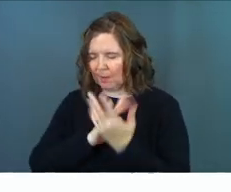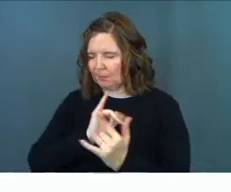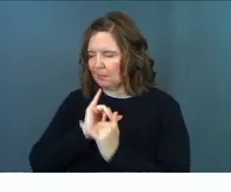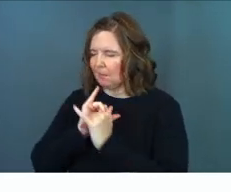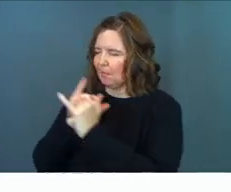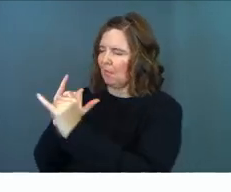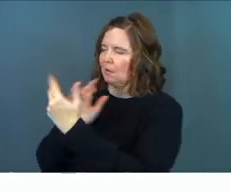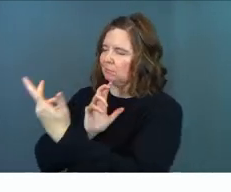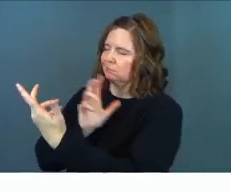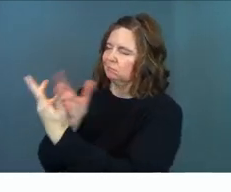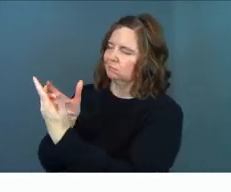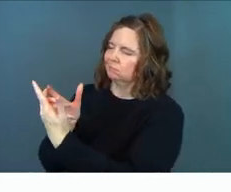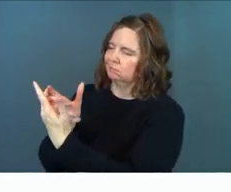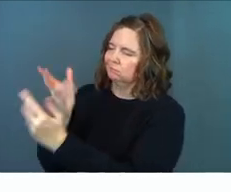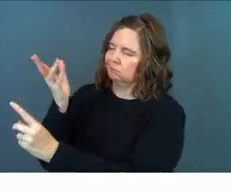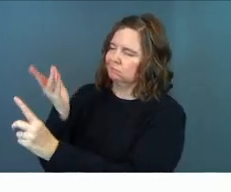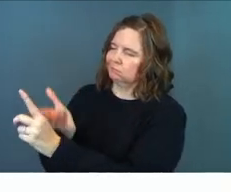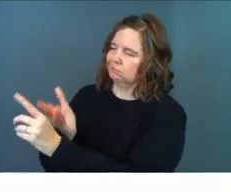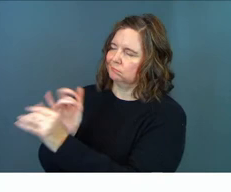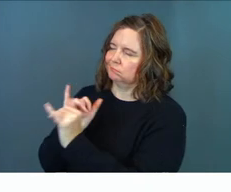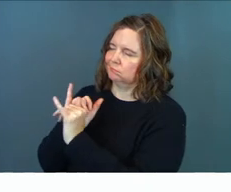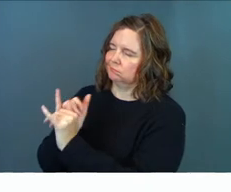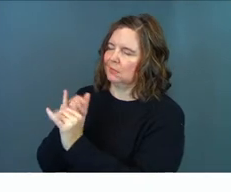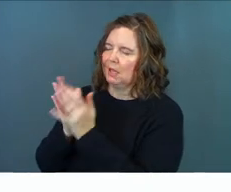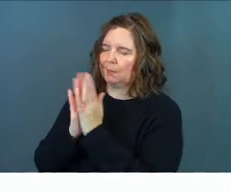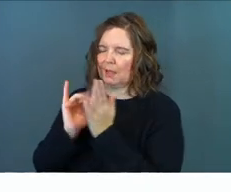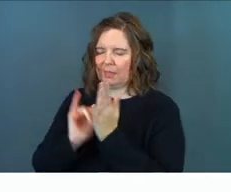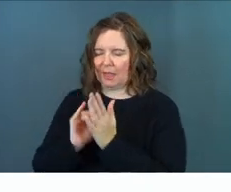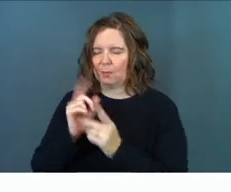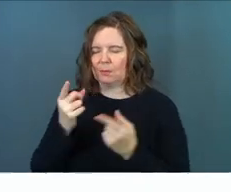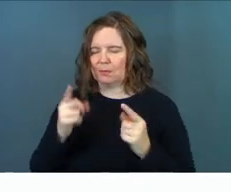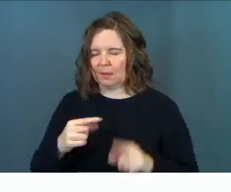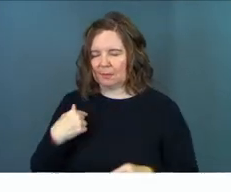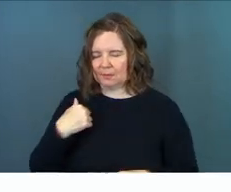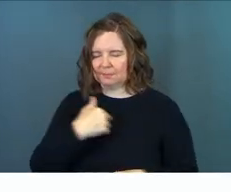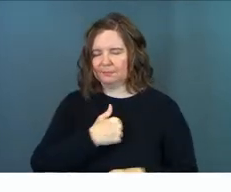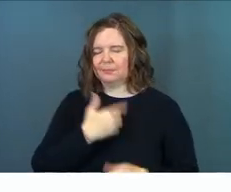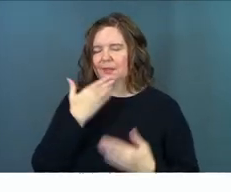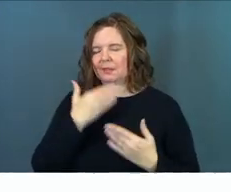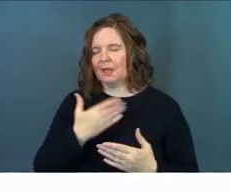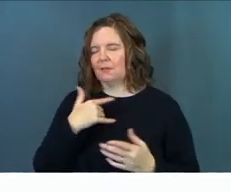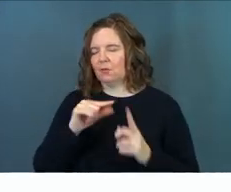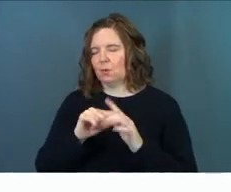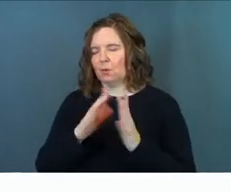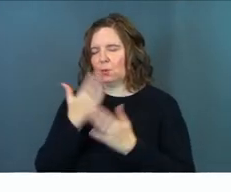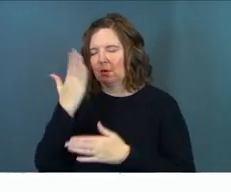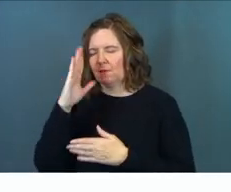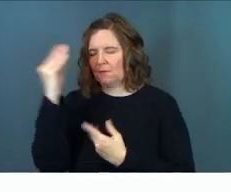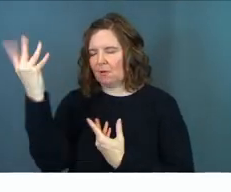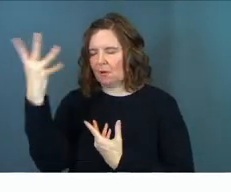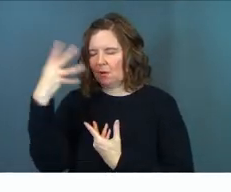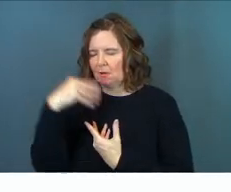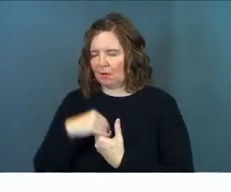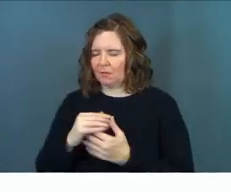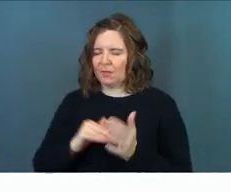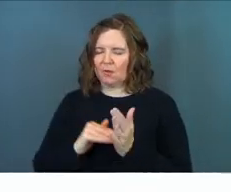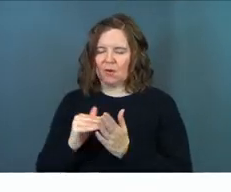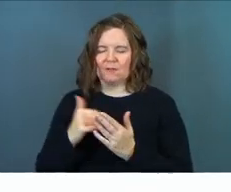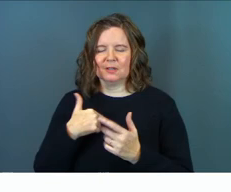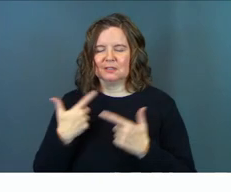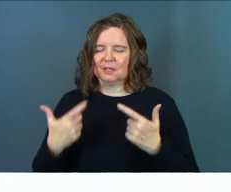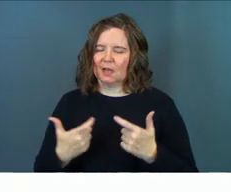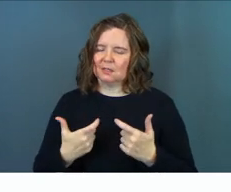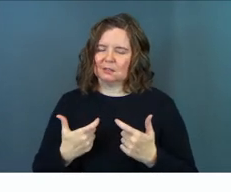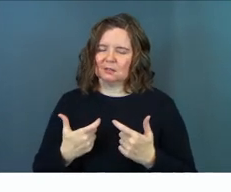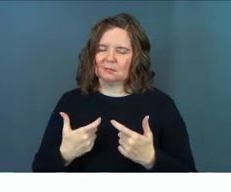him in his nature and his likeness. God, pray that that would be the case. Thank you for the word of God that often it's got